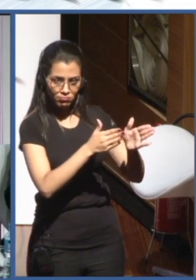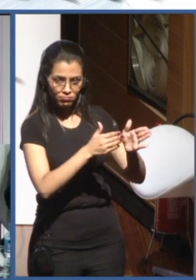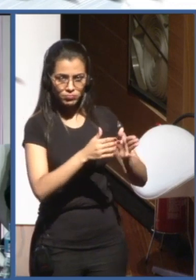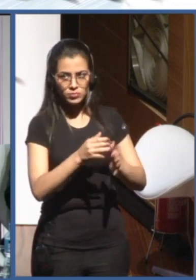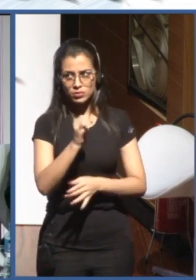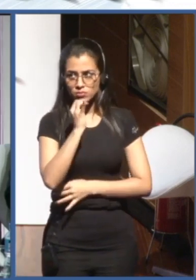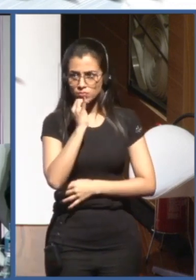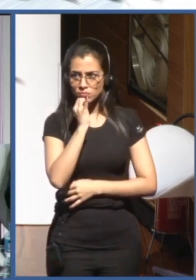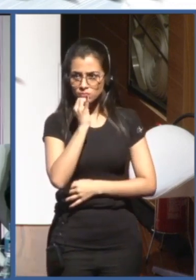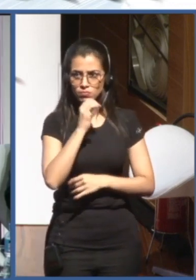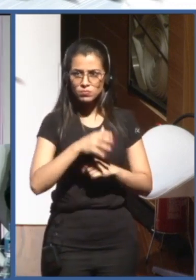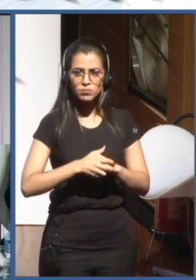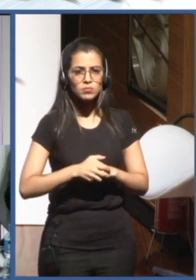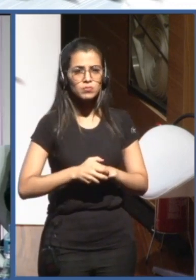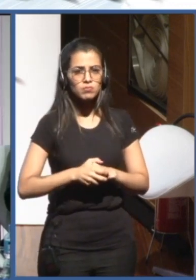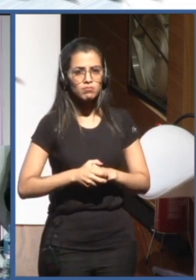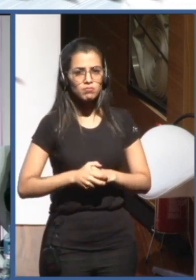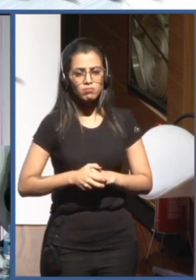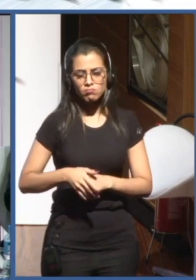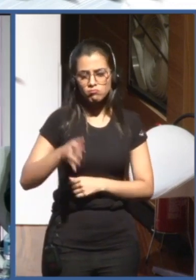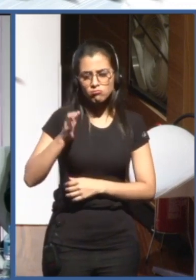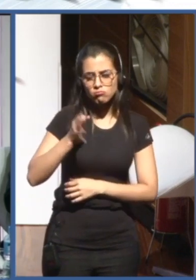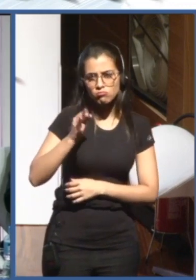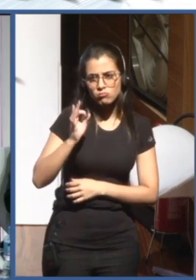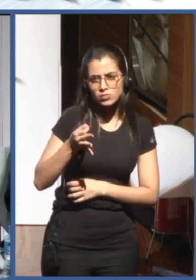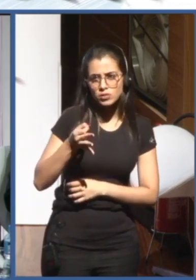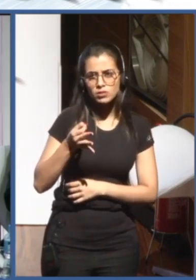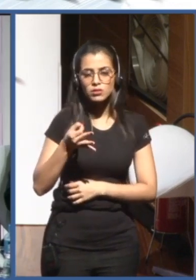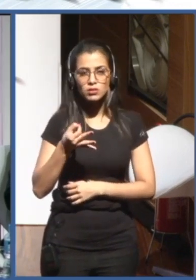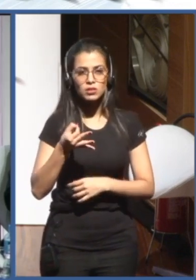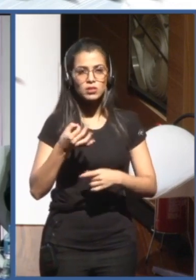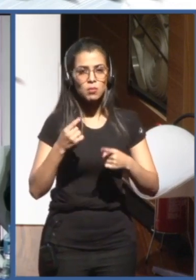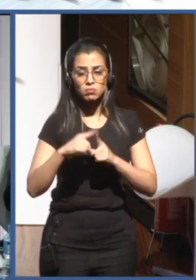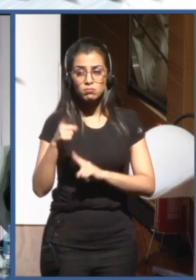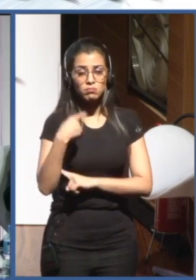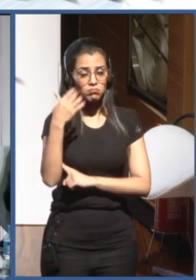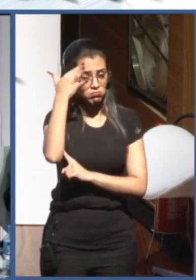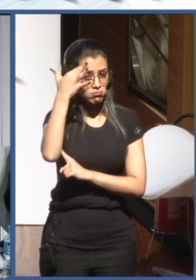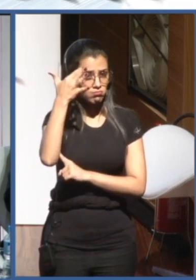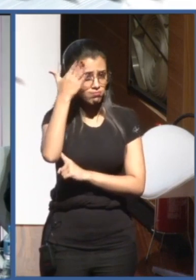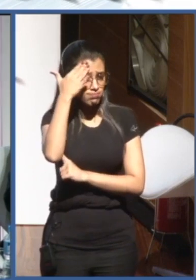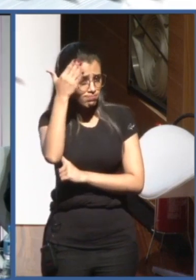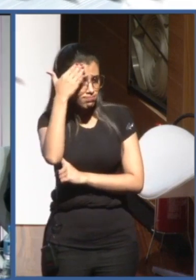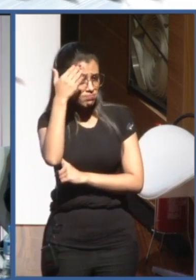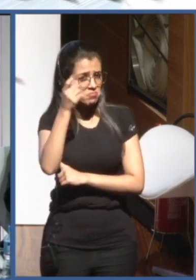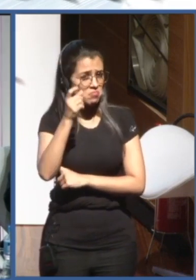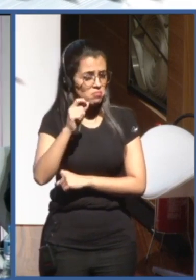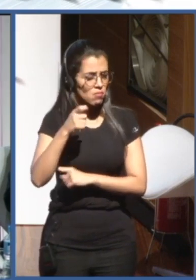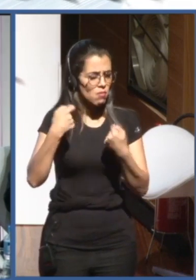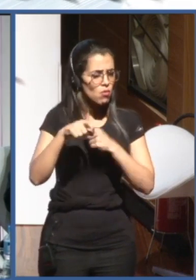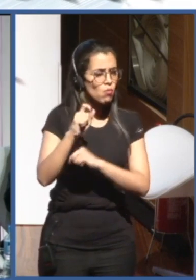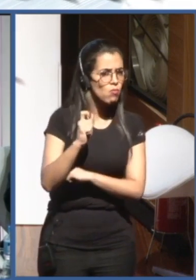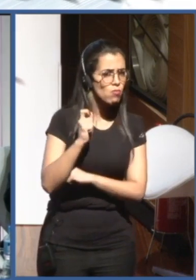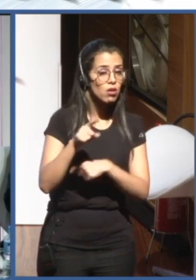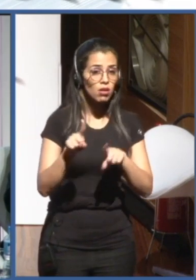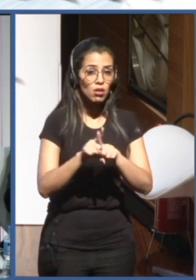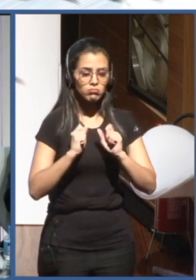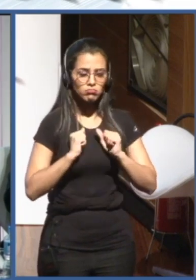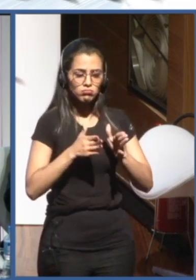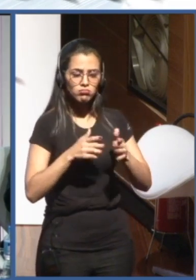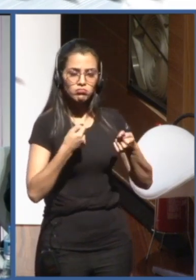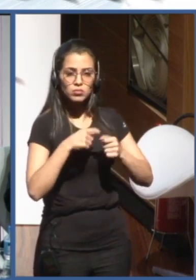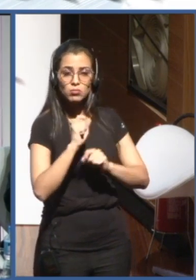what's needed, and we take immediate action. What Edson mentioned, the infrastructure,